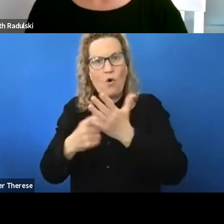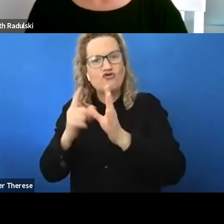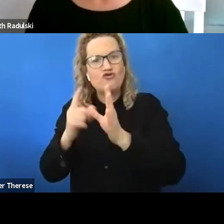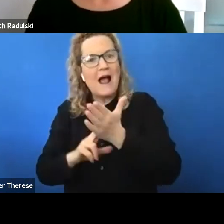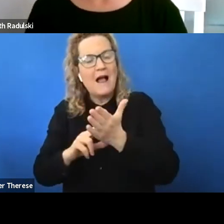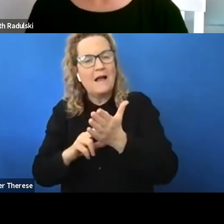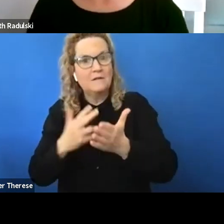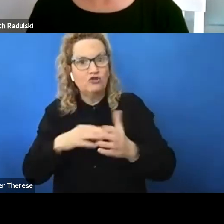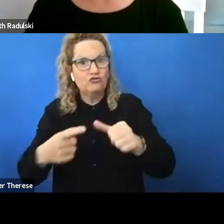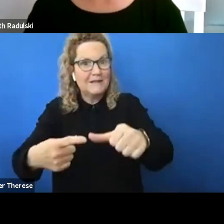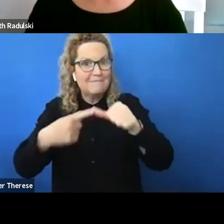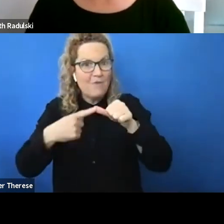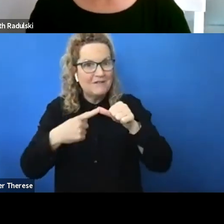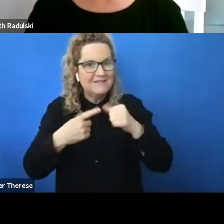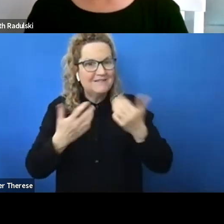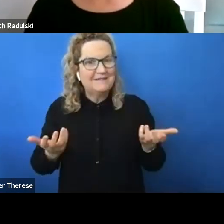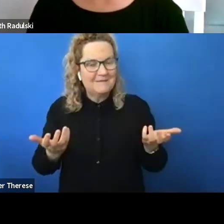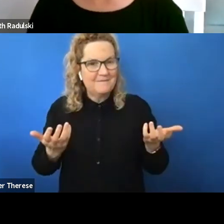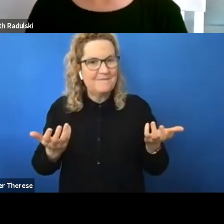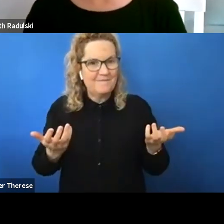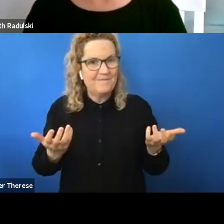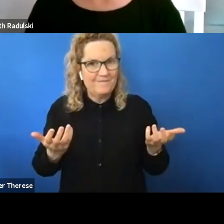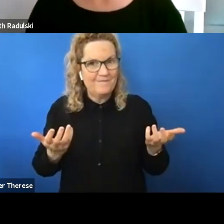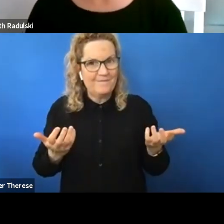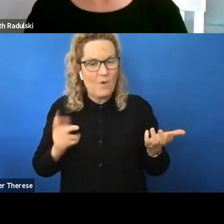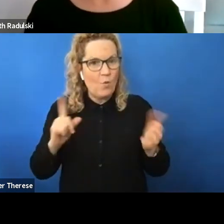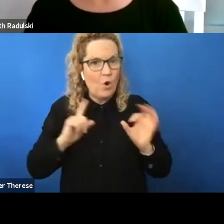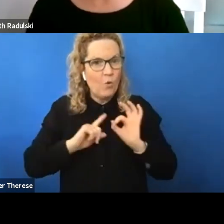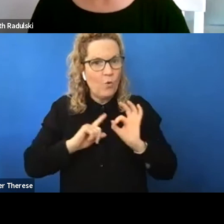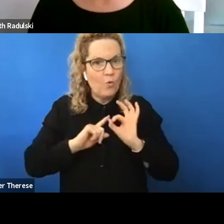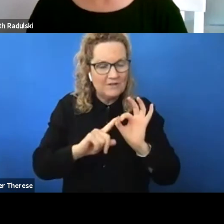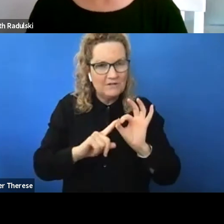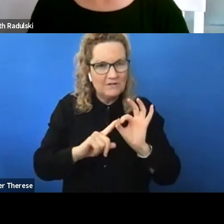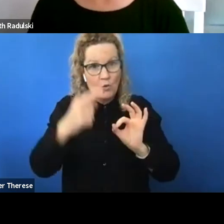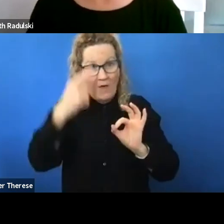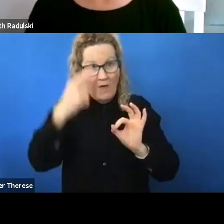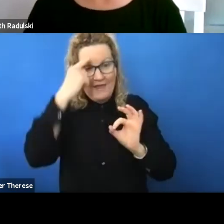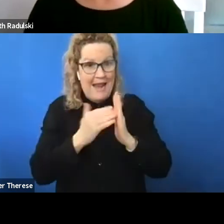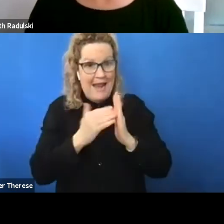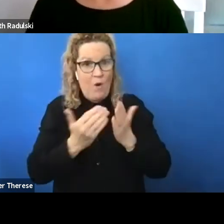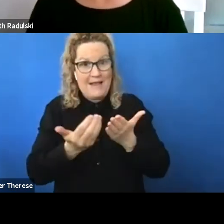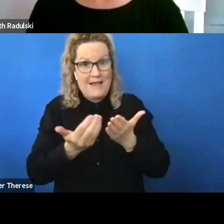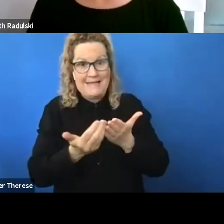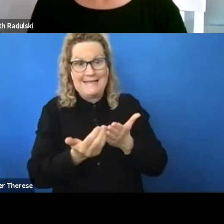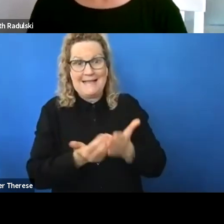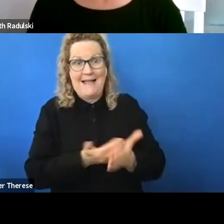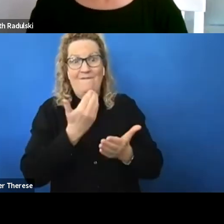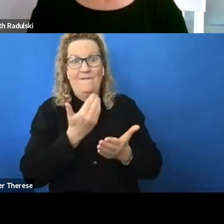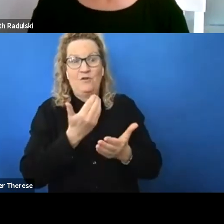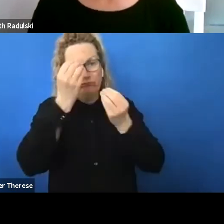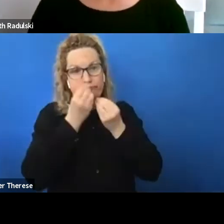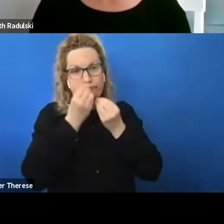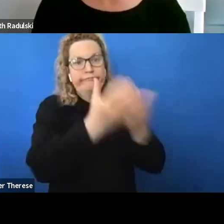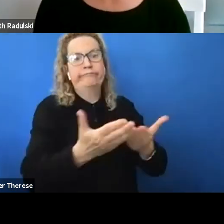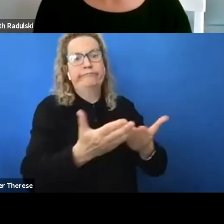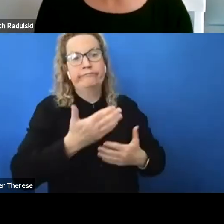respond to the question of whether or not it is now safe for people to disclose or broaden it and say their disability or